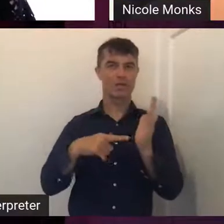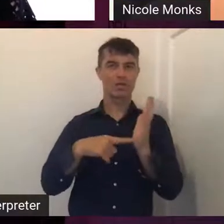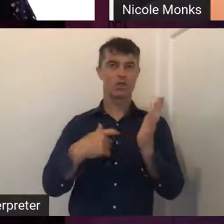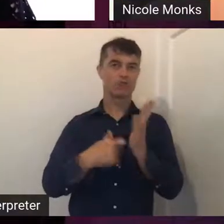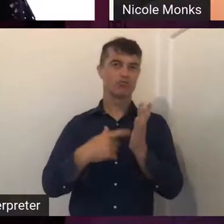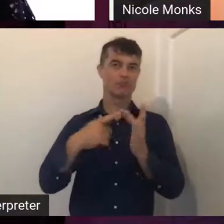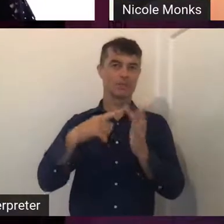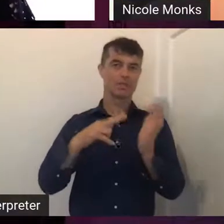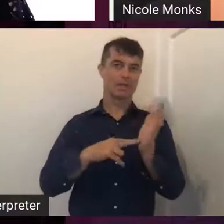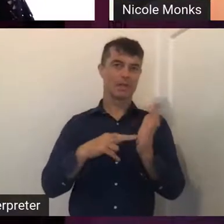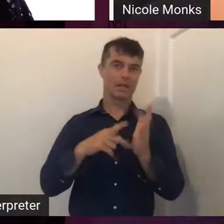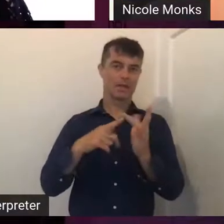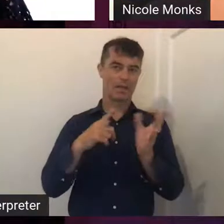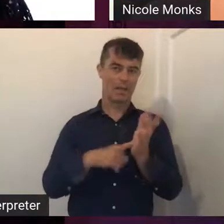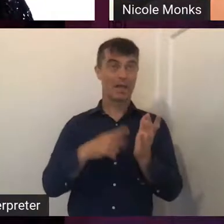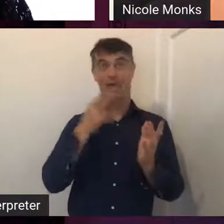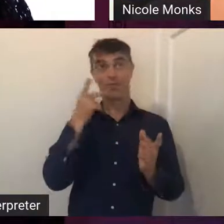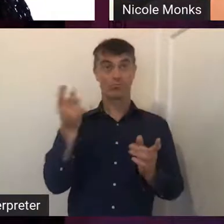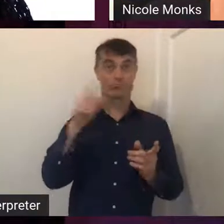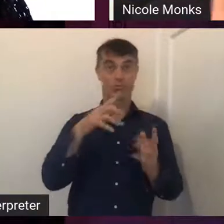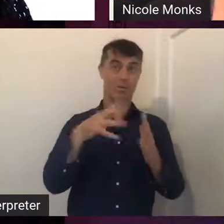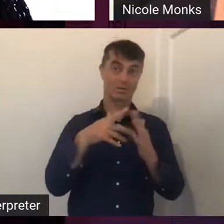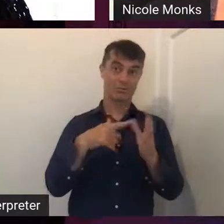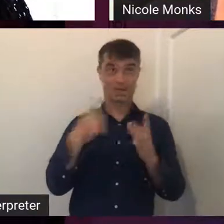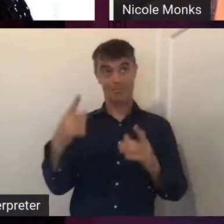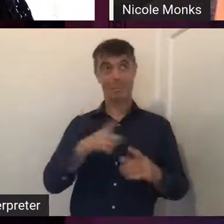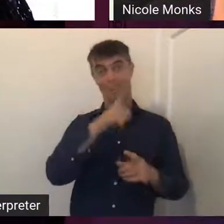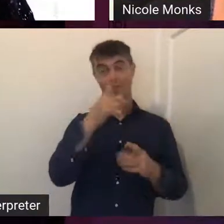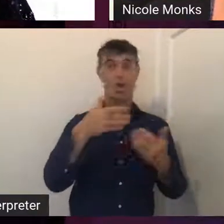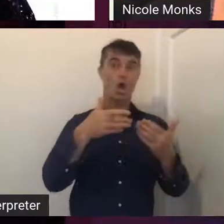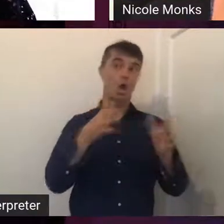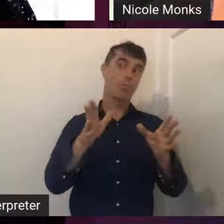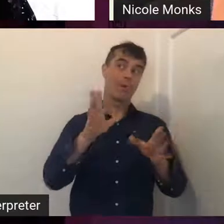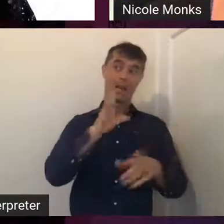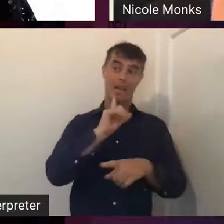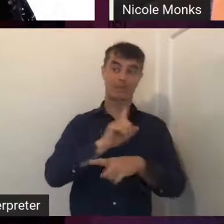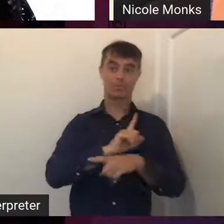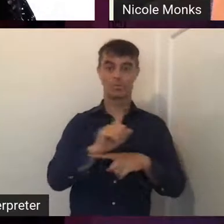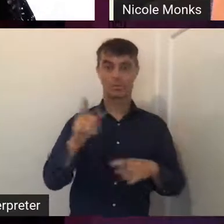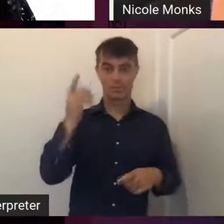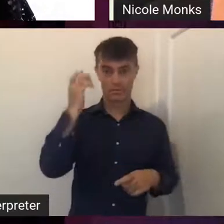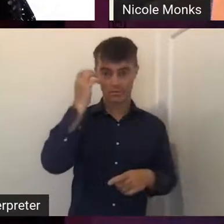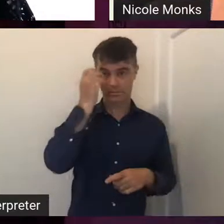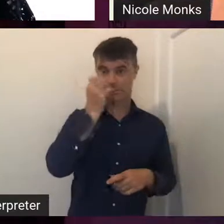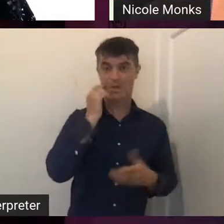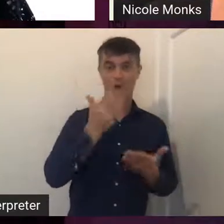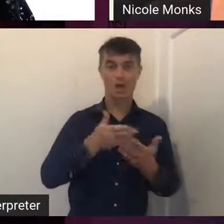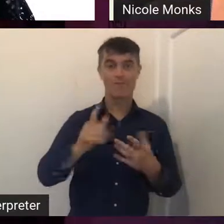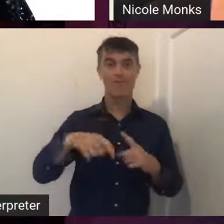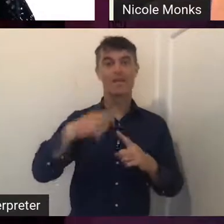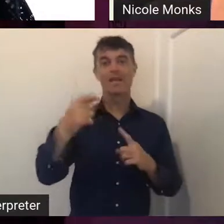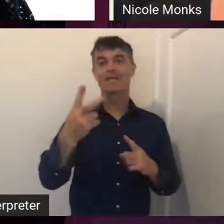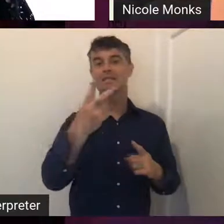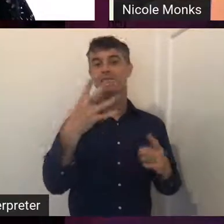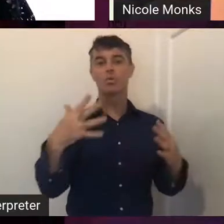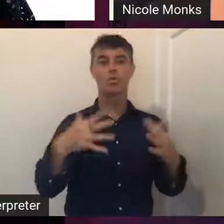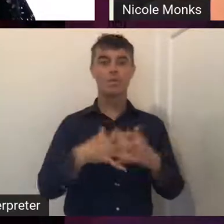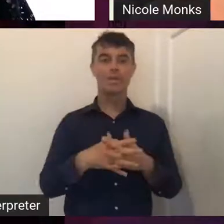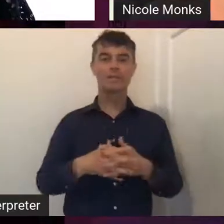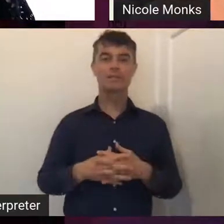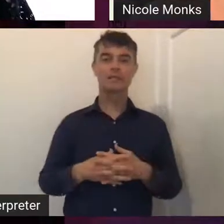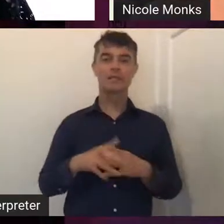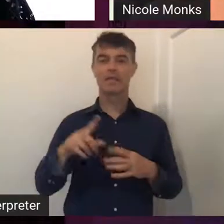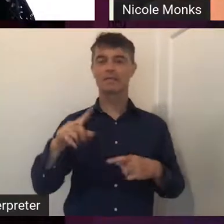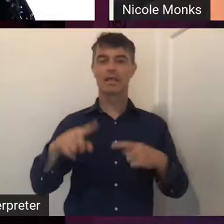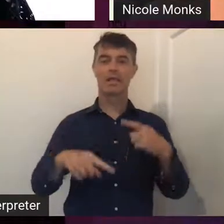Western Australia, if you're coming up here, that's just opened last week. So that'll be on for the next few weeks. And that's about